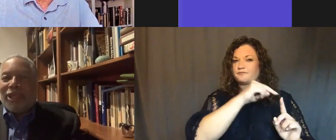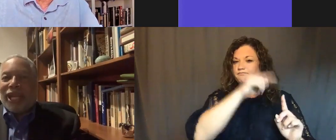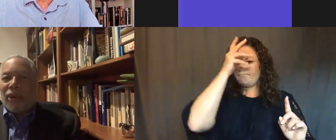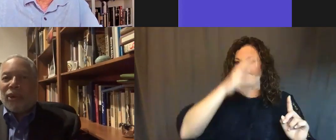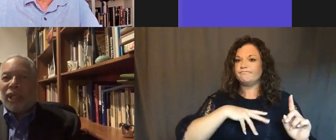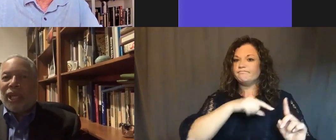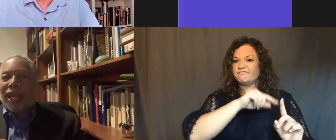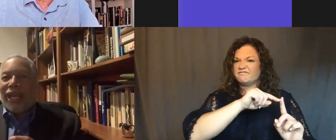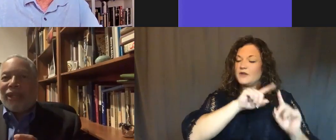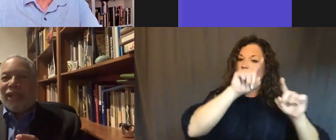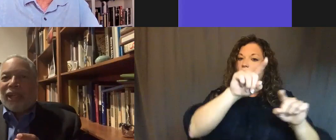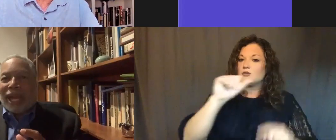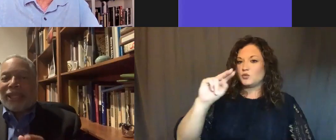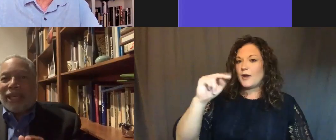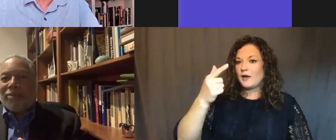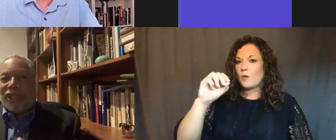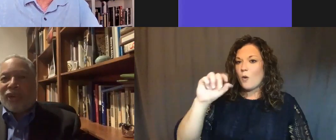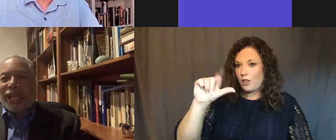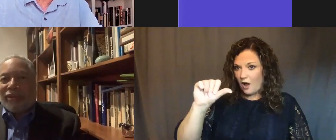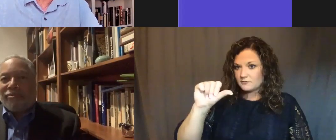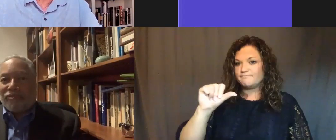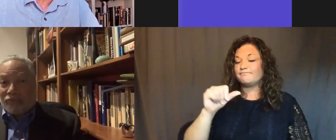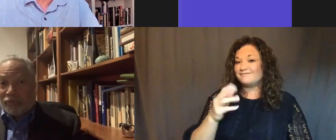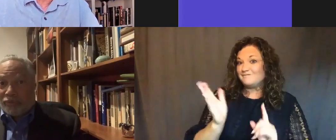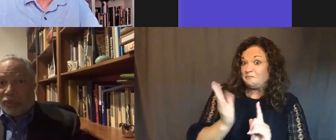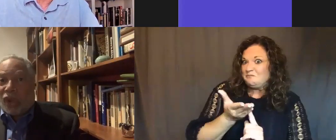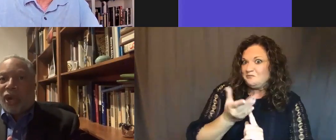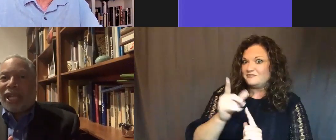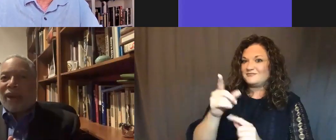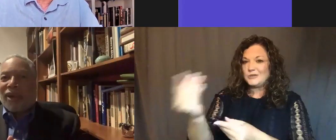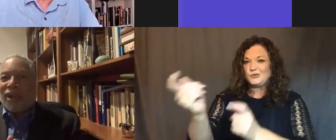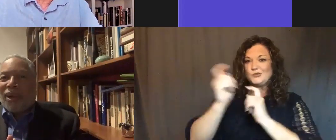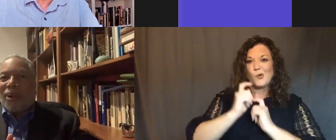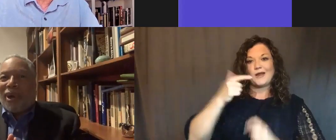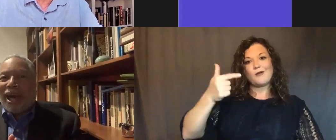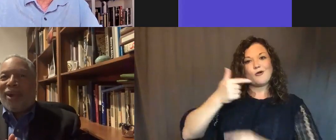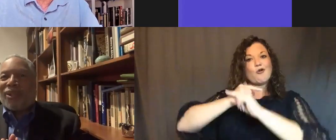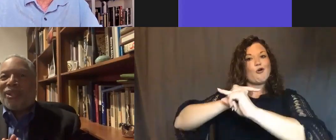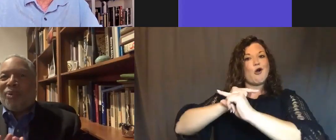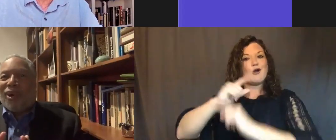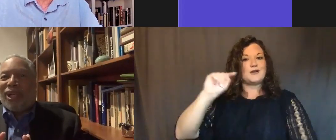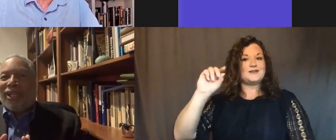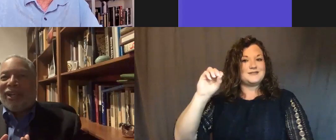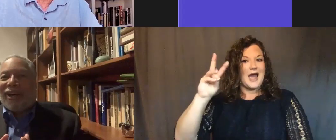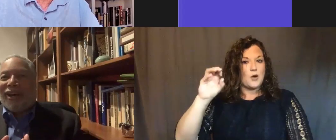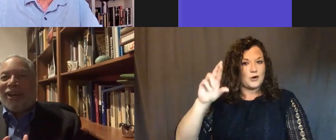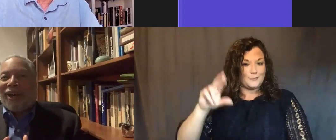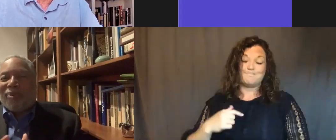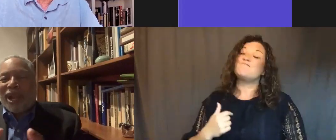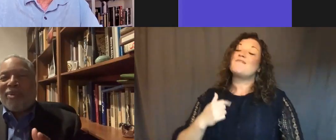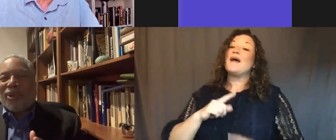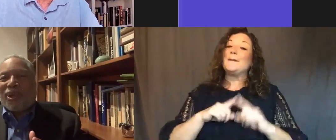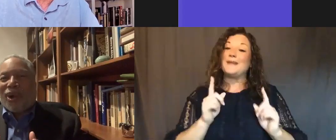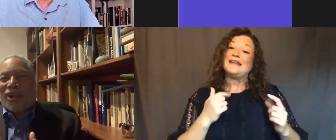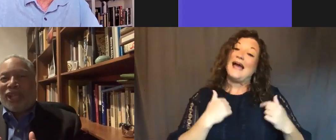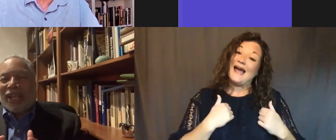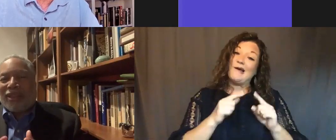time in Angola and got them to donate the guard tower. Well, I also wanted a